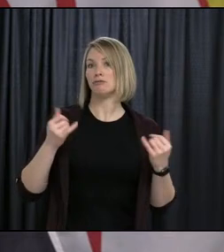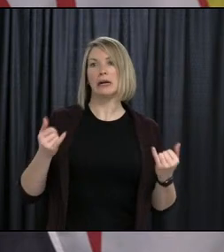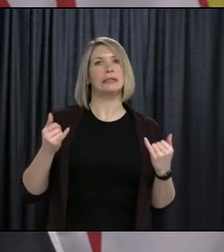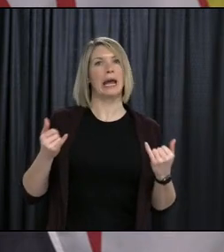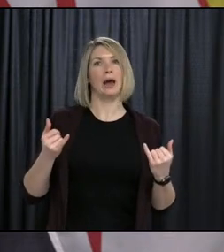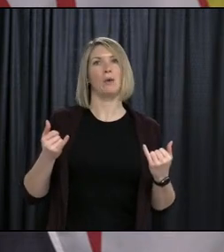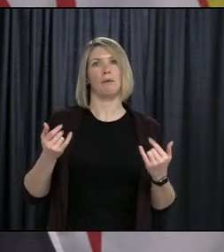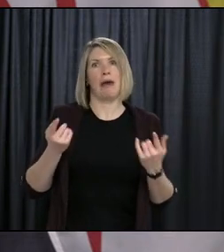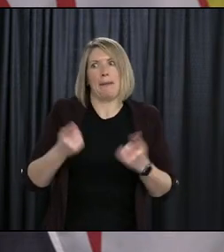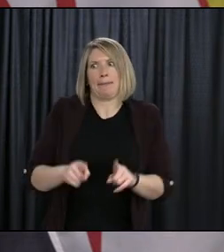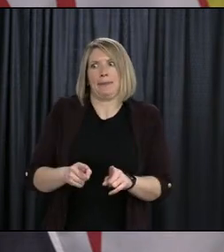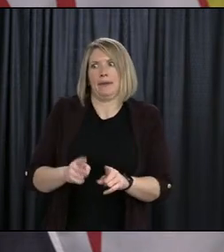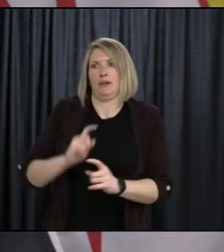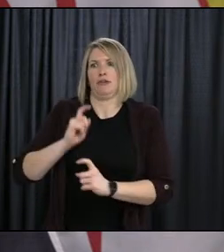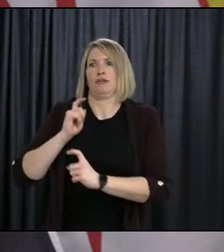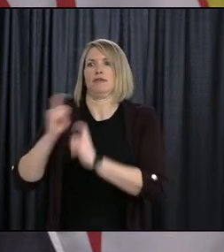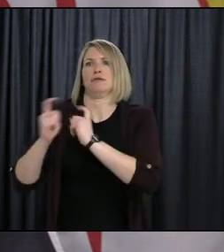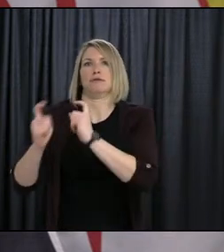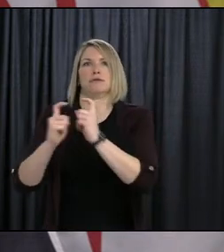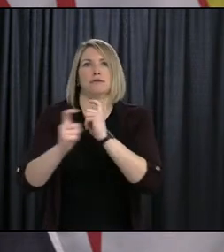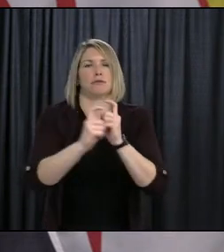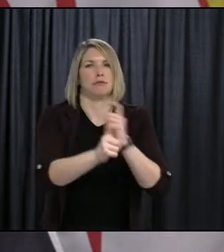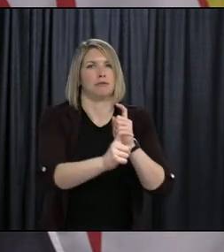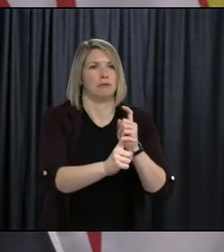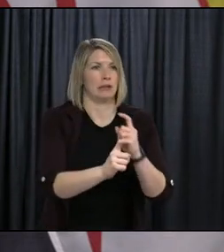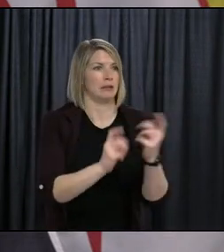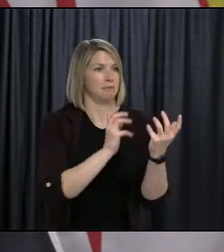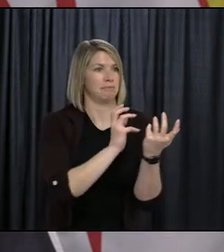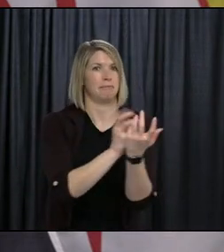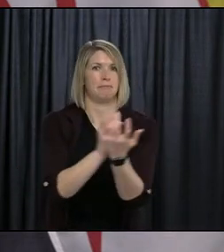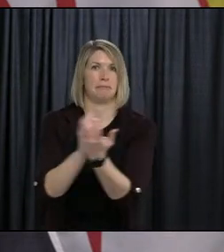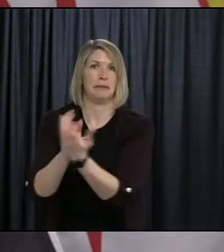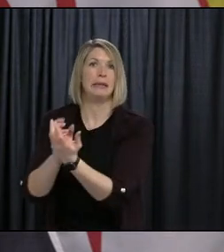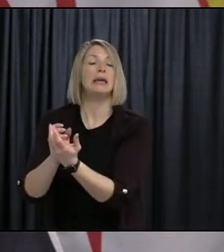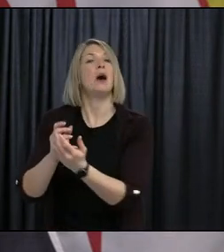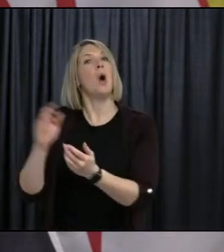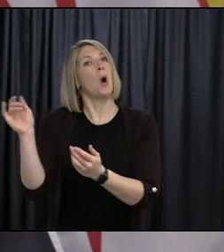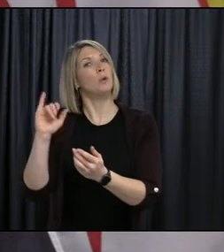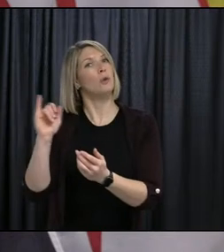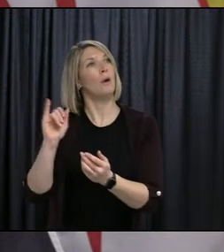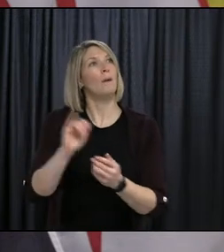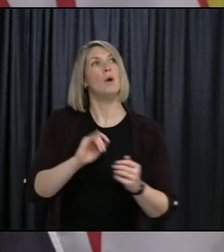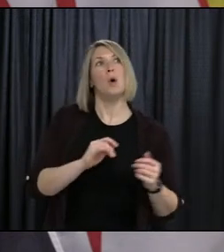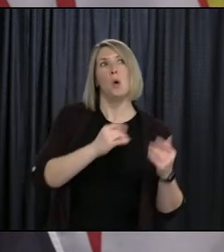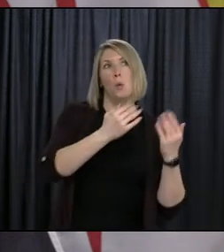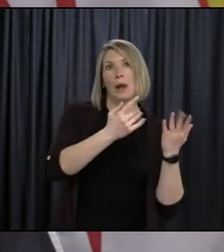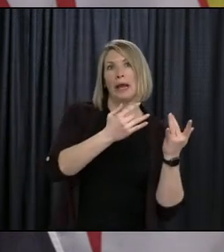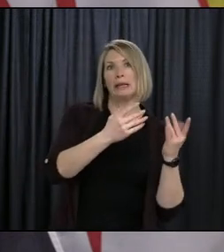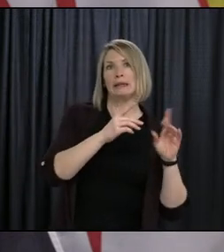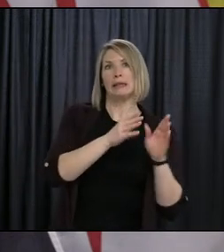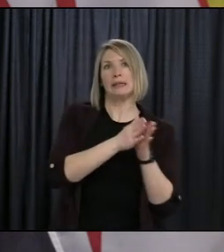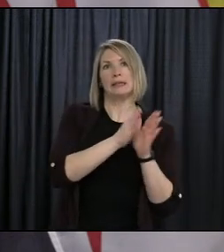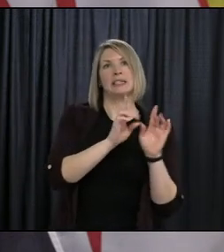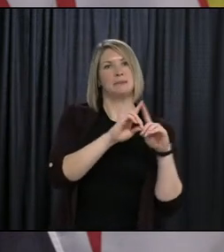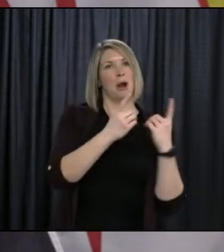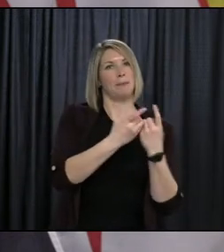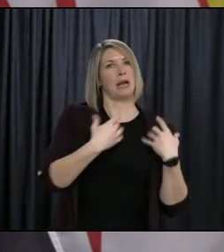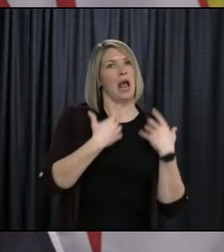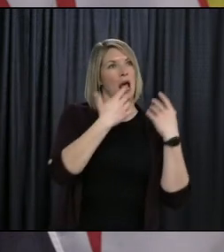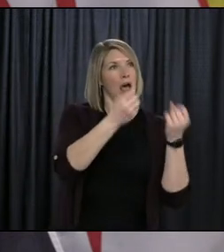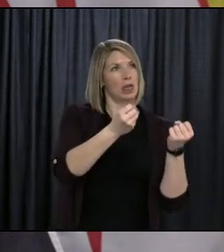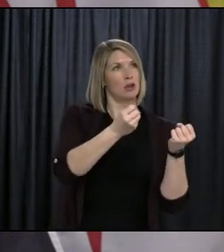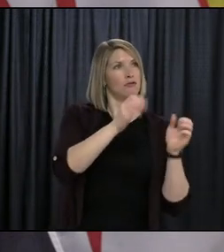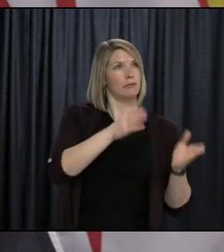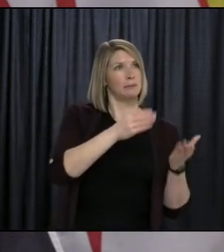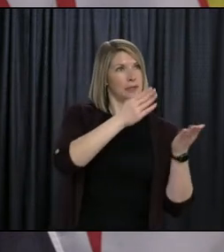can clarify if it's safe to bring students in contact with teachers in a building, then